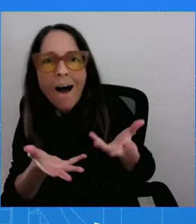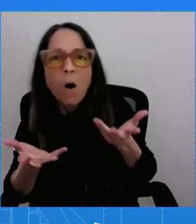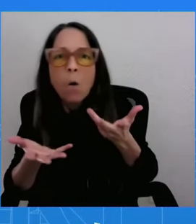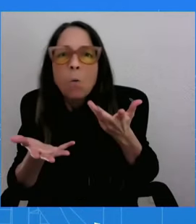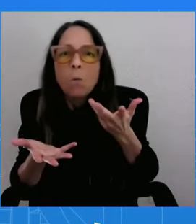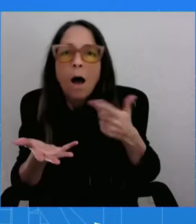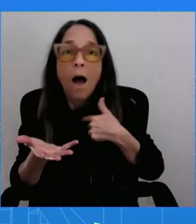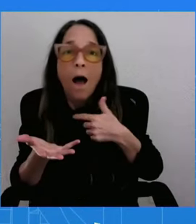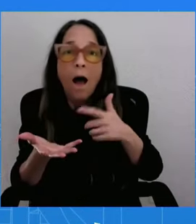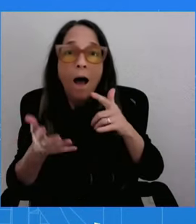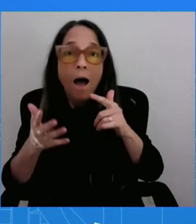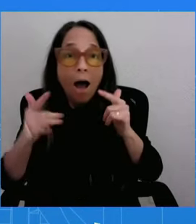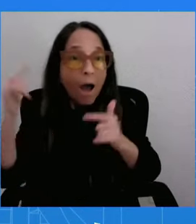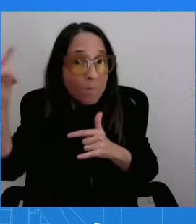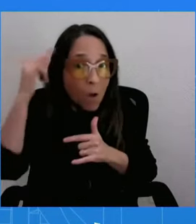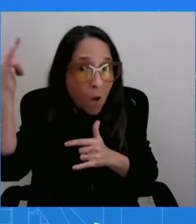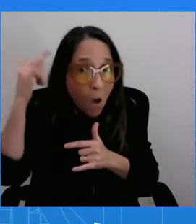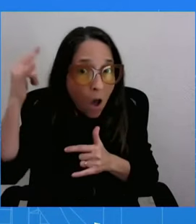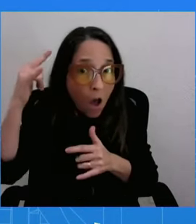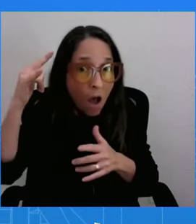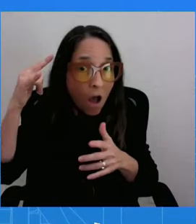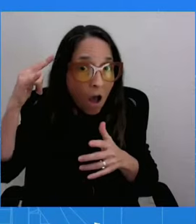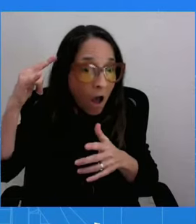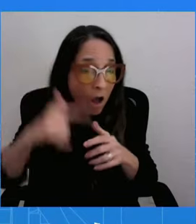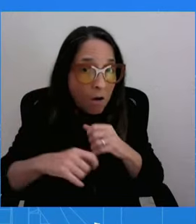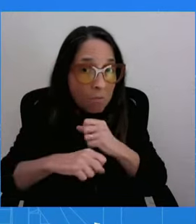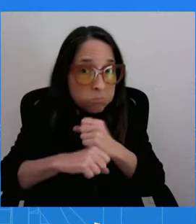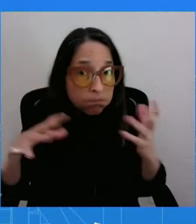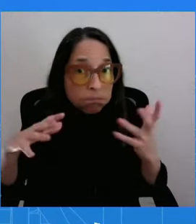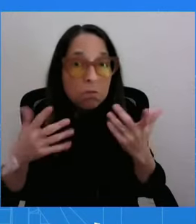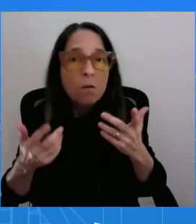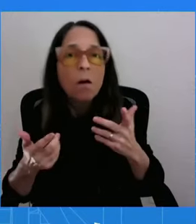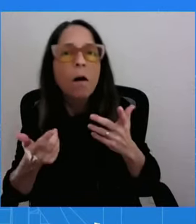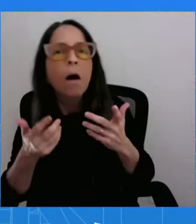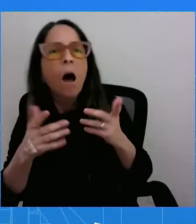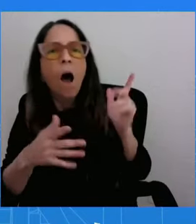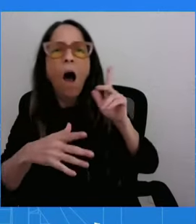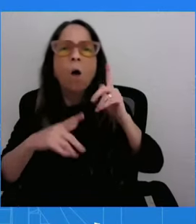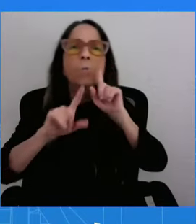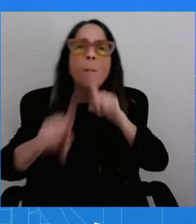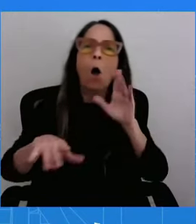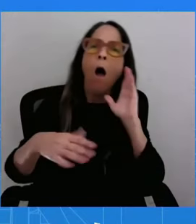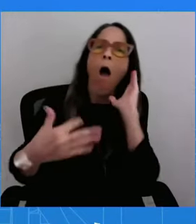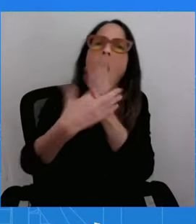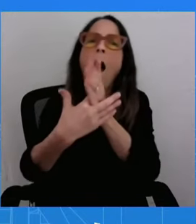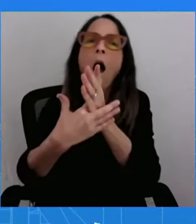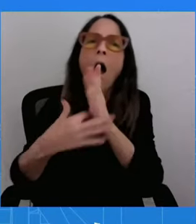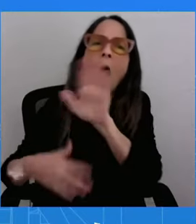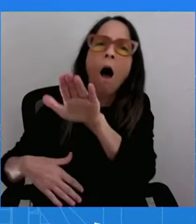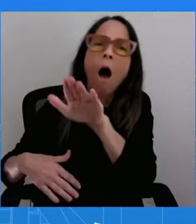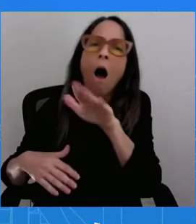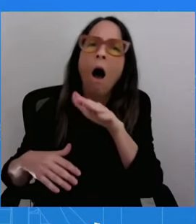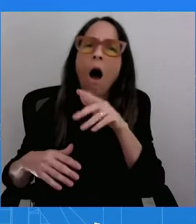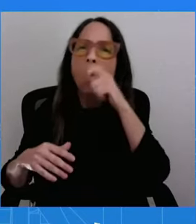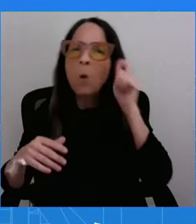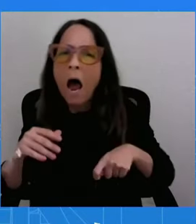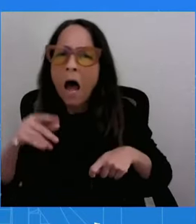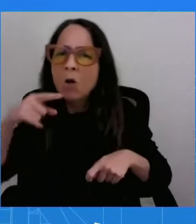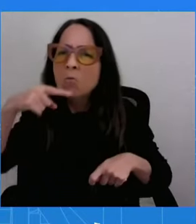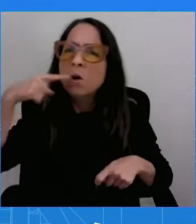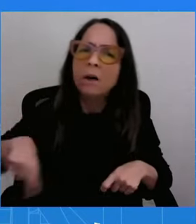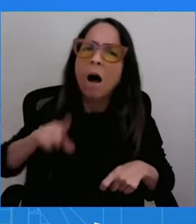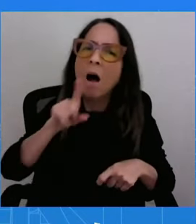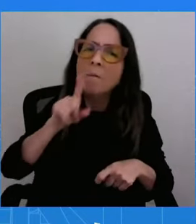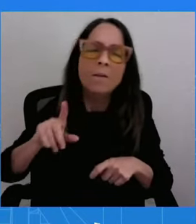The part is the strike inside Russia where these attacks are coming I was getting there. I was getting all warmed up. I was getting there.